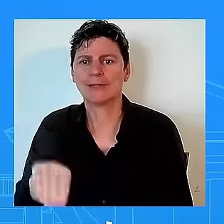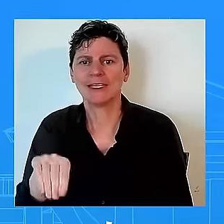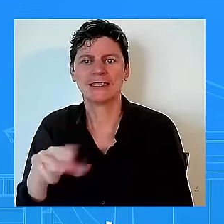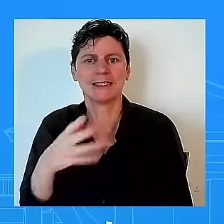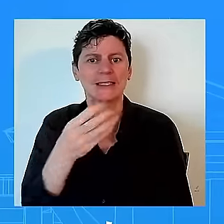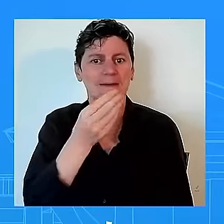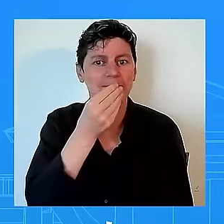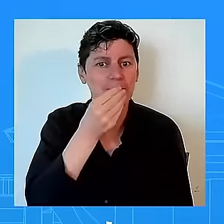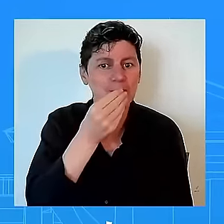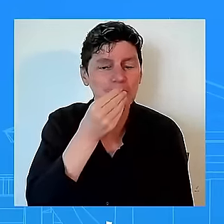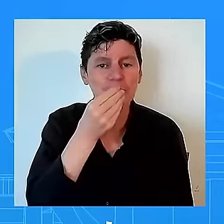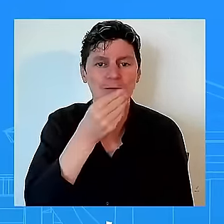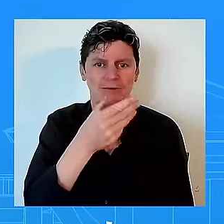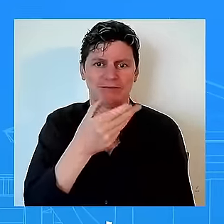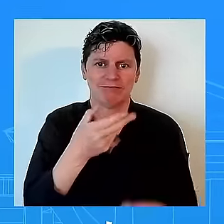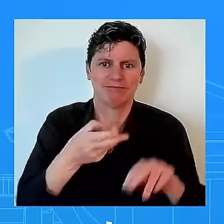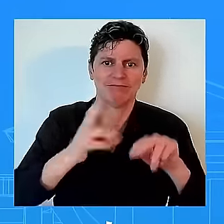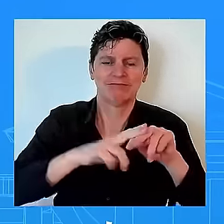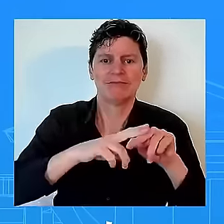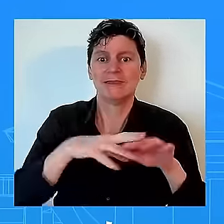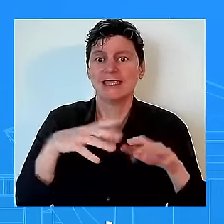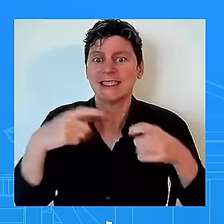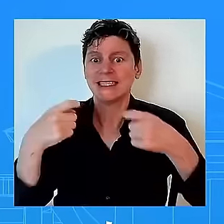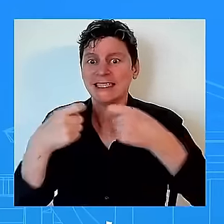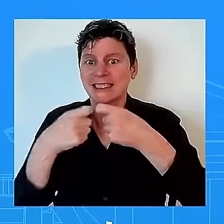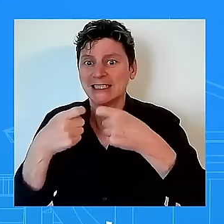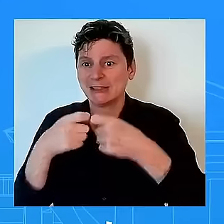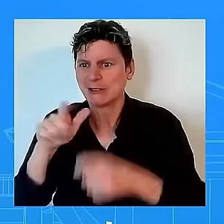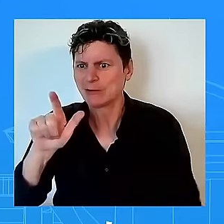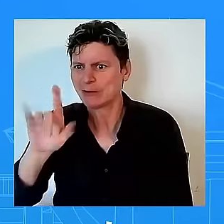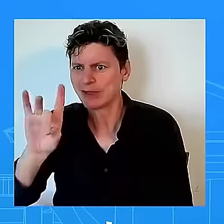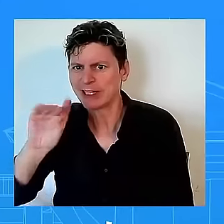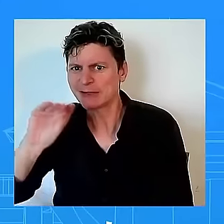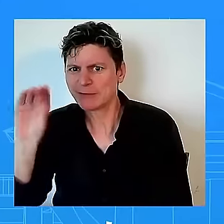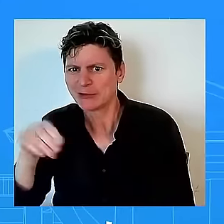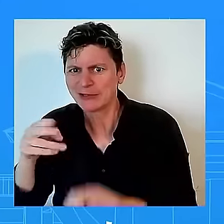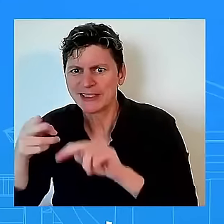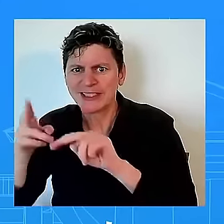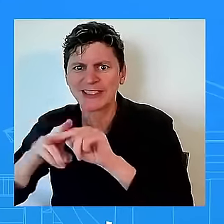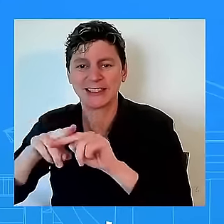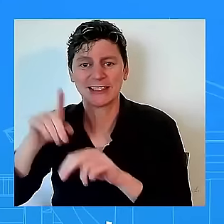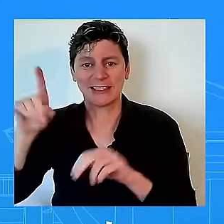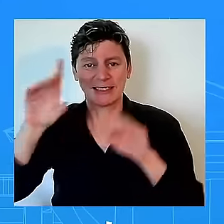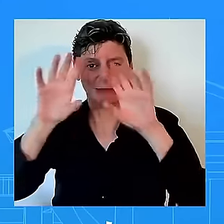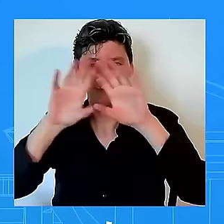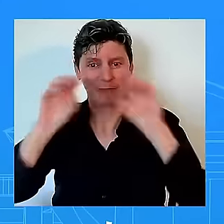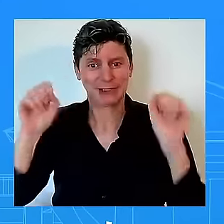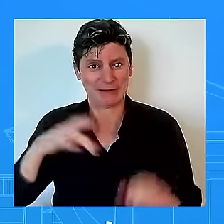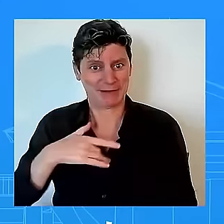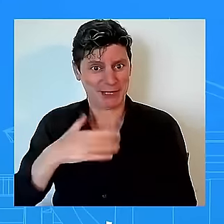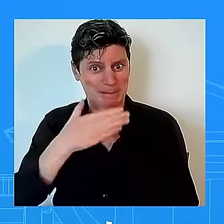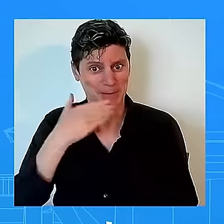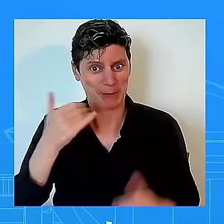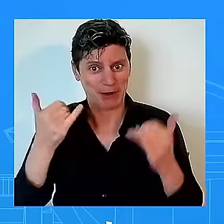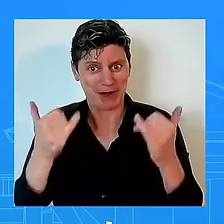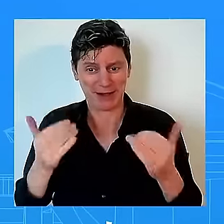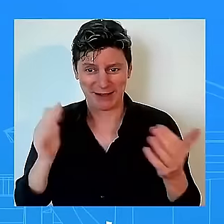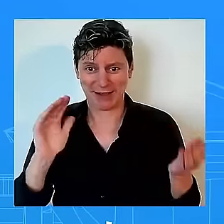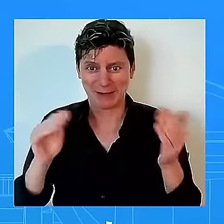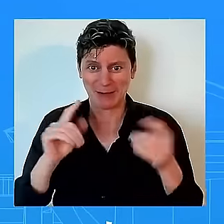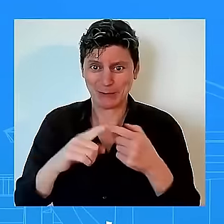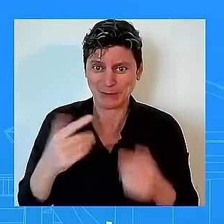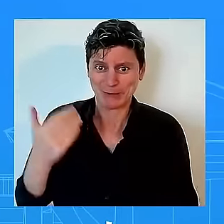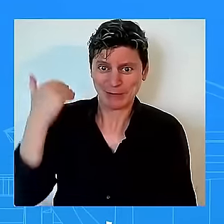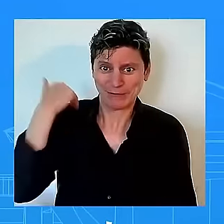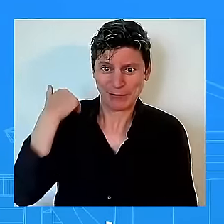americans are better off now than they were four years ago yes and i understand what you're asking me i get it we